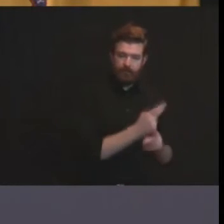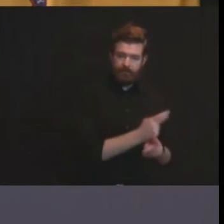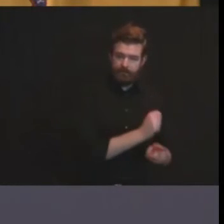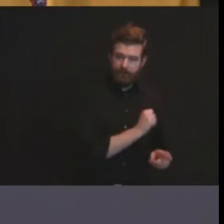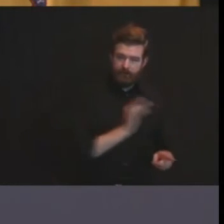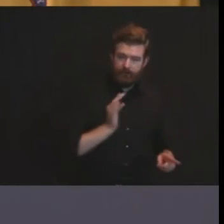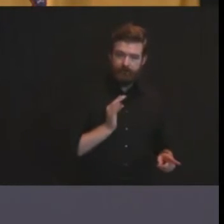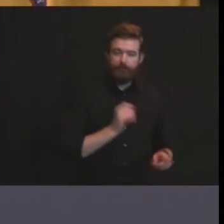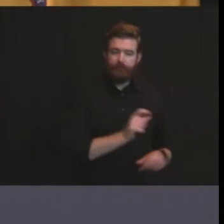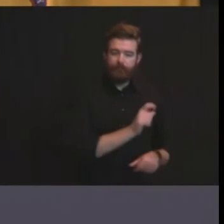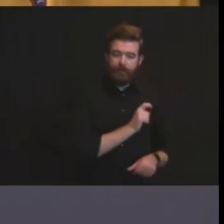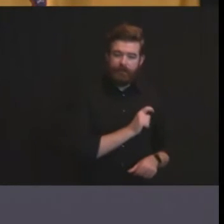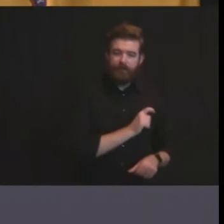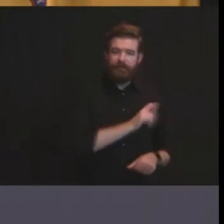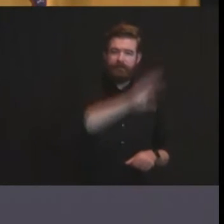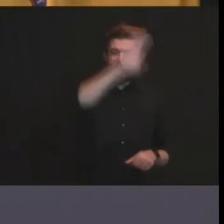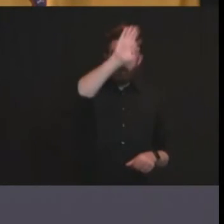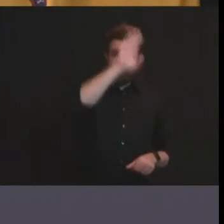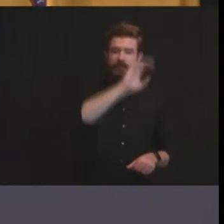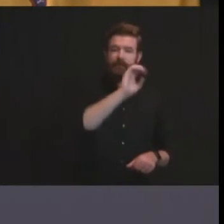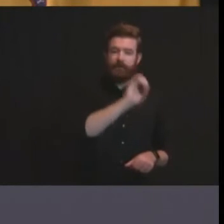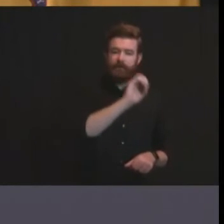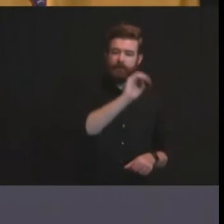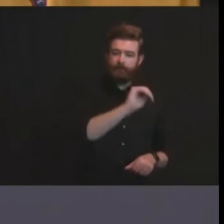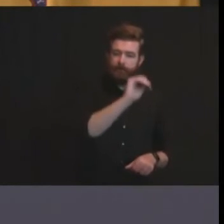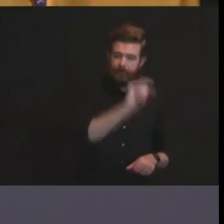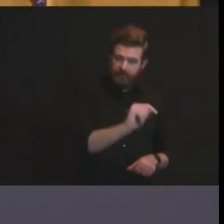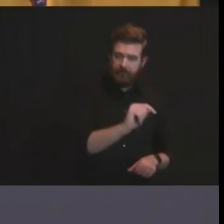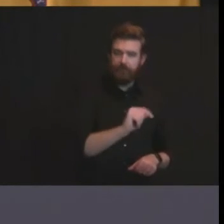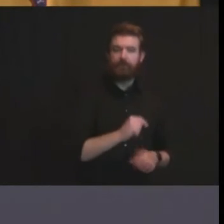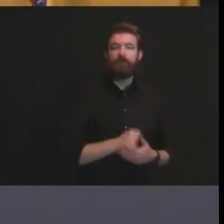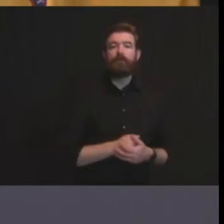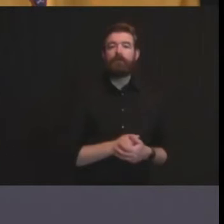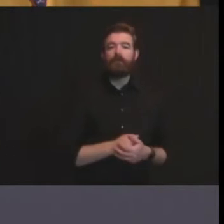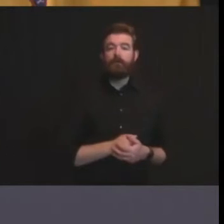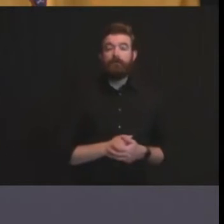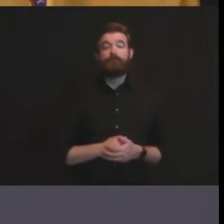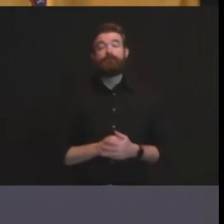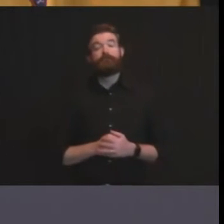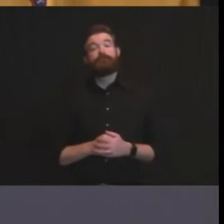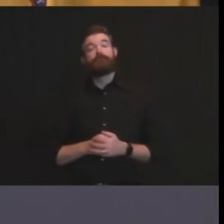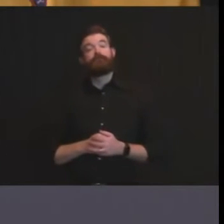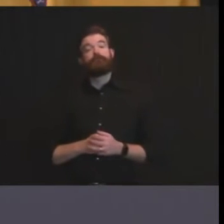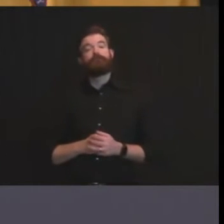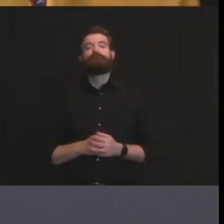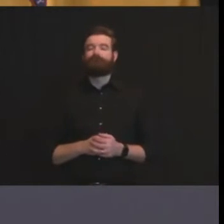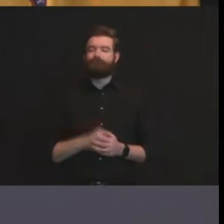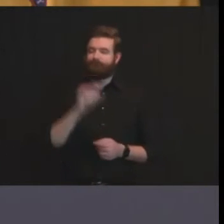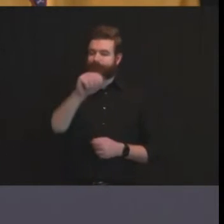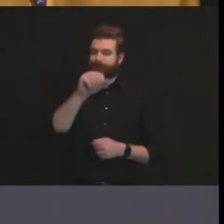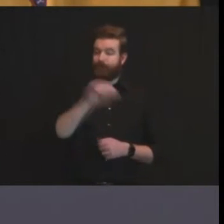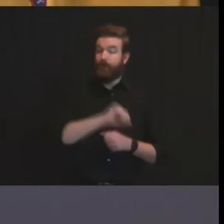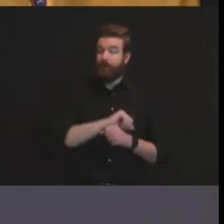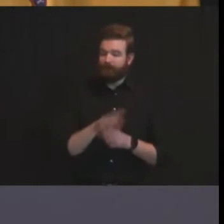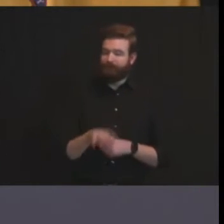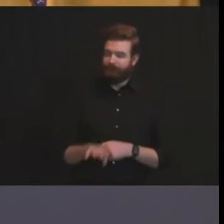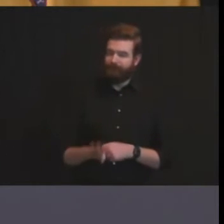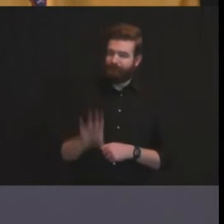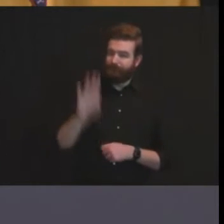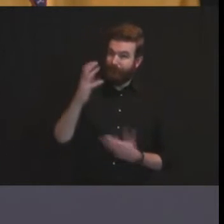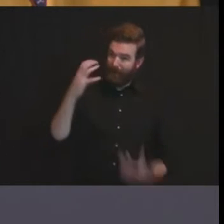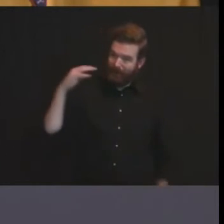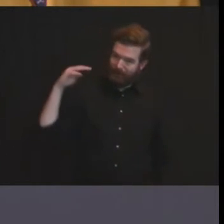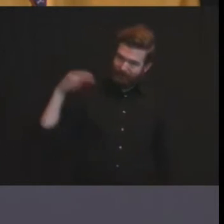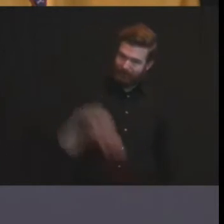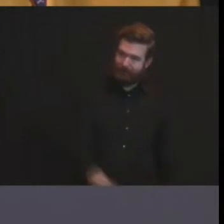the numbers are not going in a good direction and we've said that that that is going to continue i mean i want to be unequivocal about this